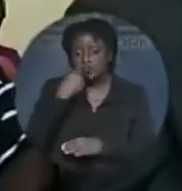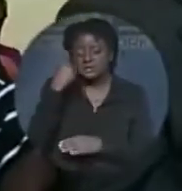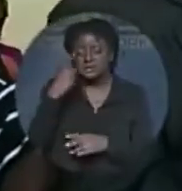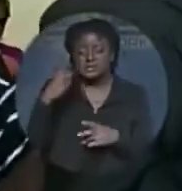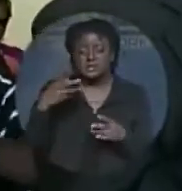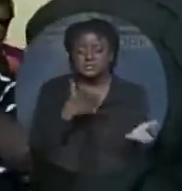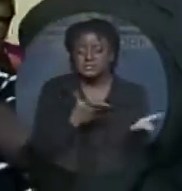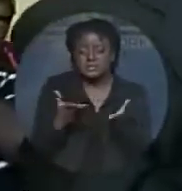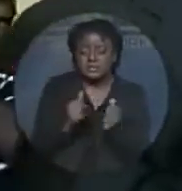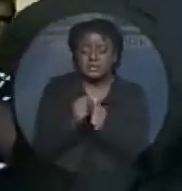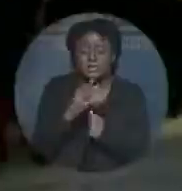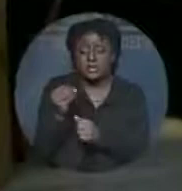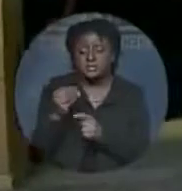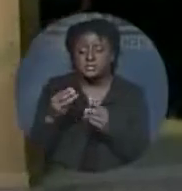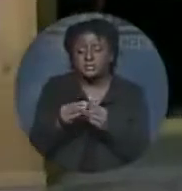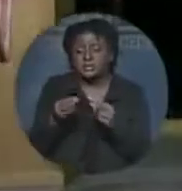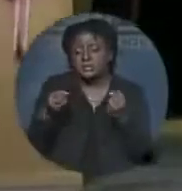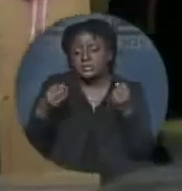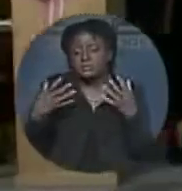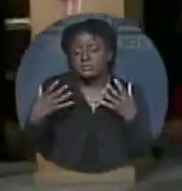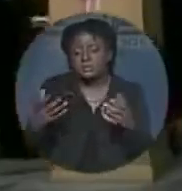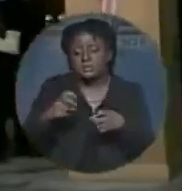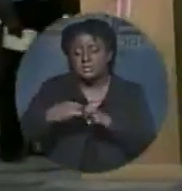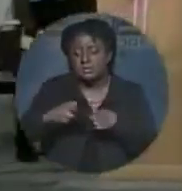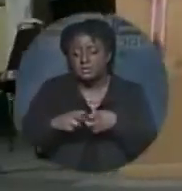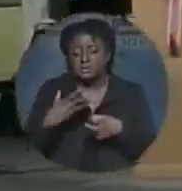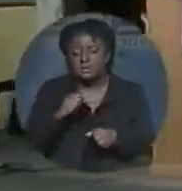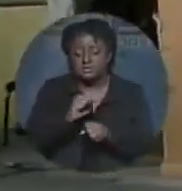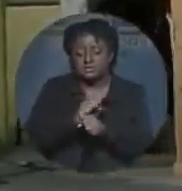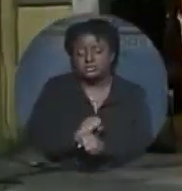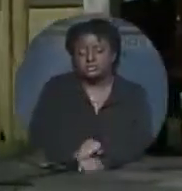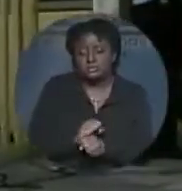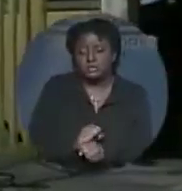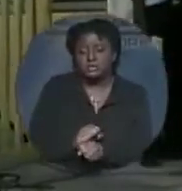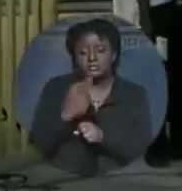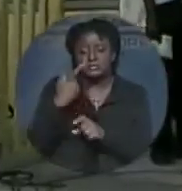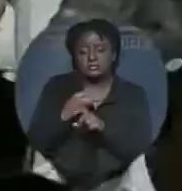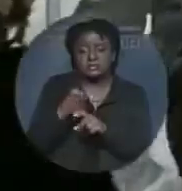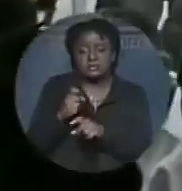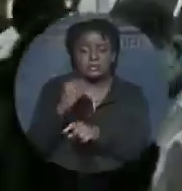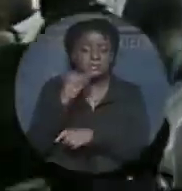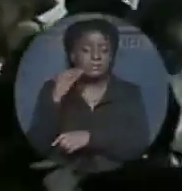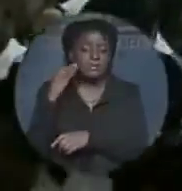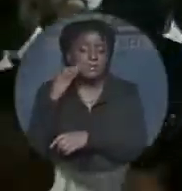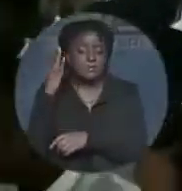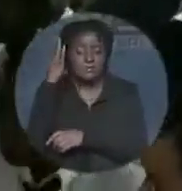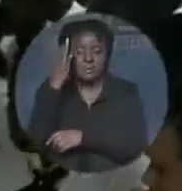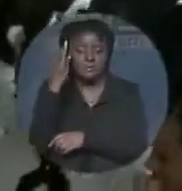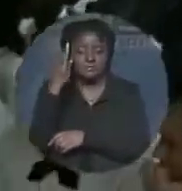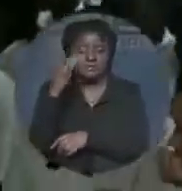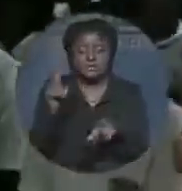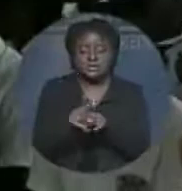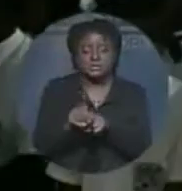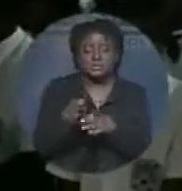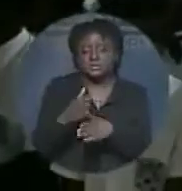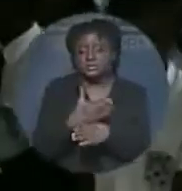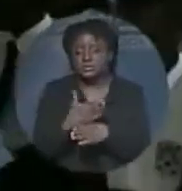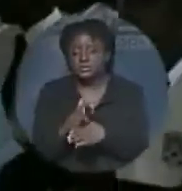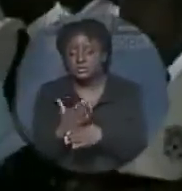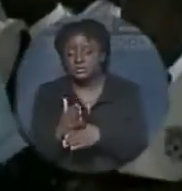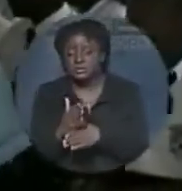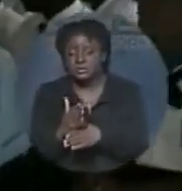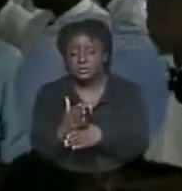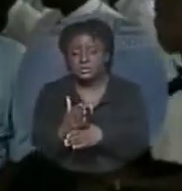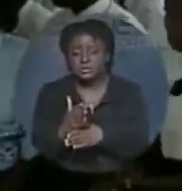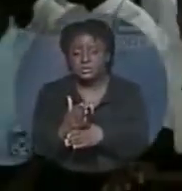issues and stress from home. Pastor Melvin Higgins also shared these words of wisdom with students. We honor you for your